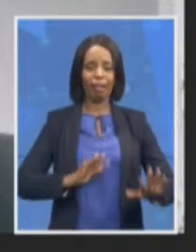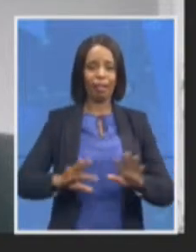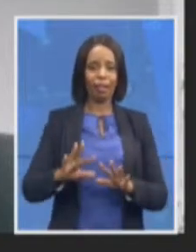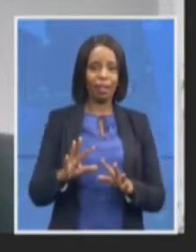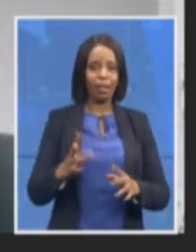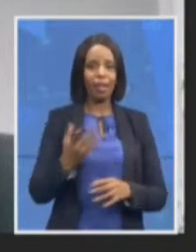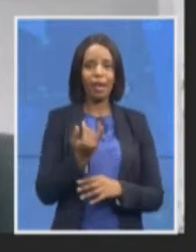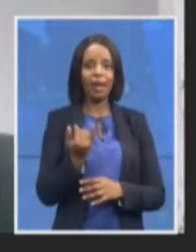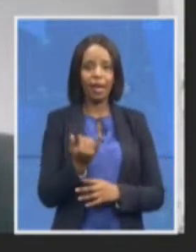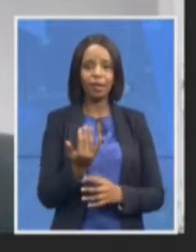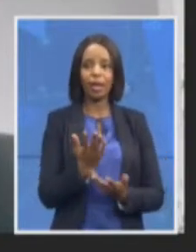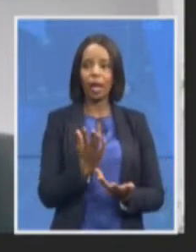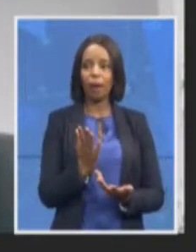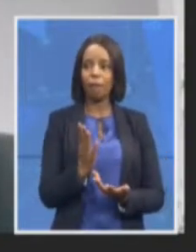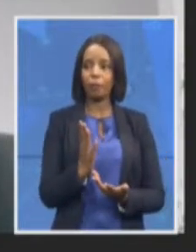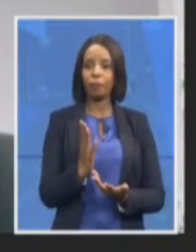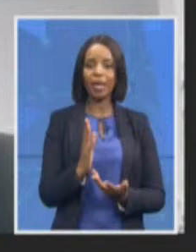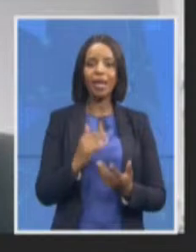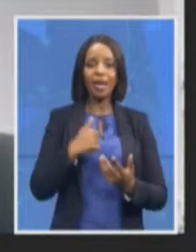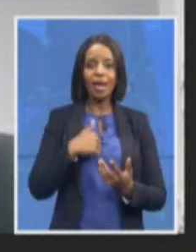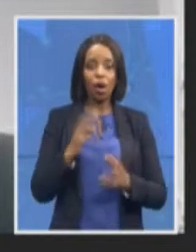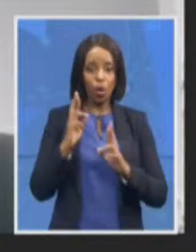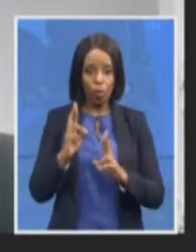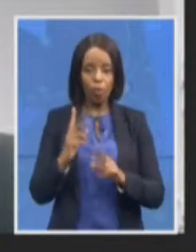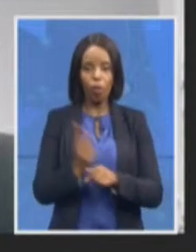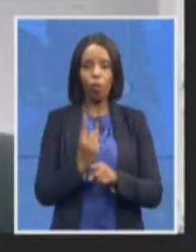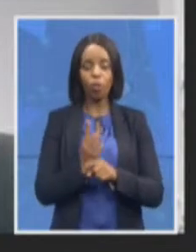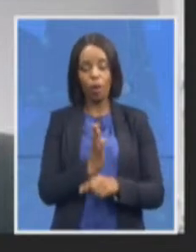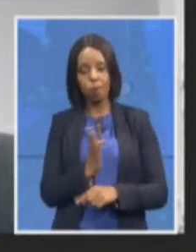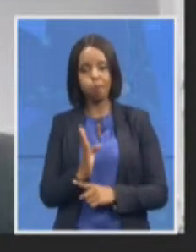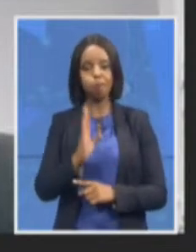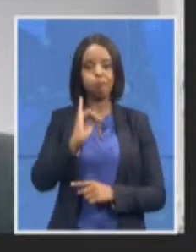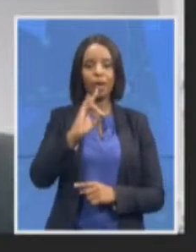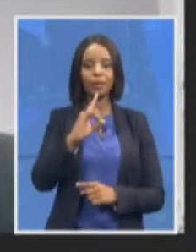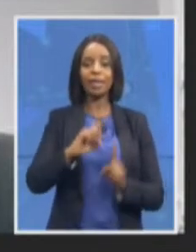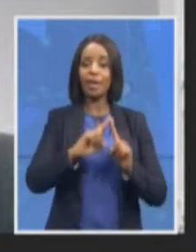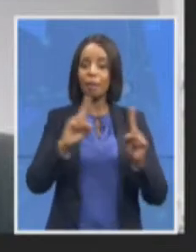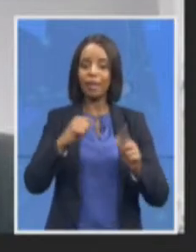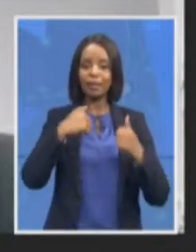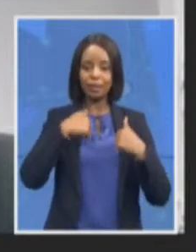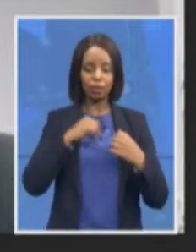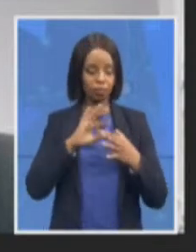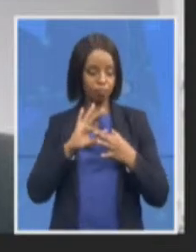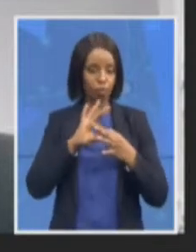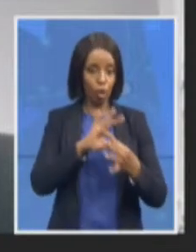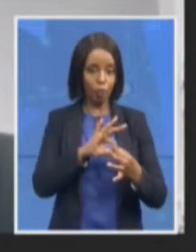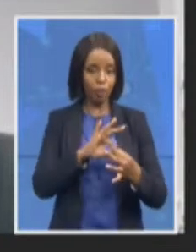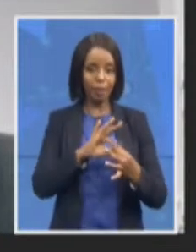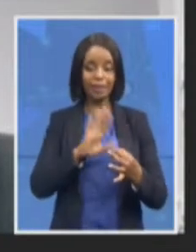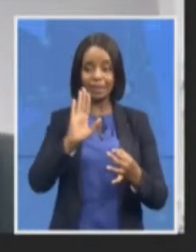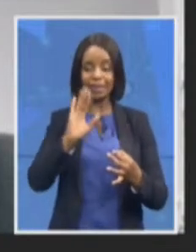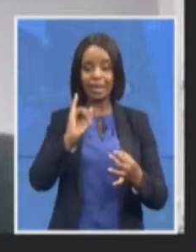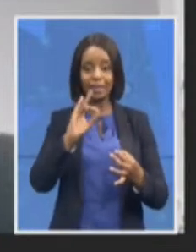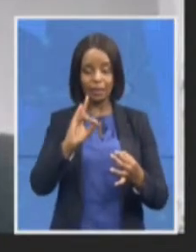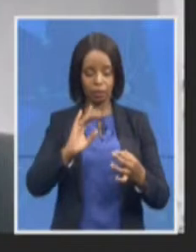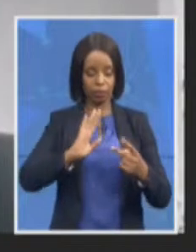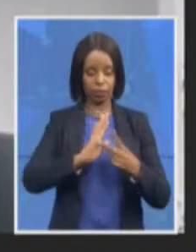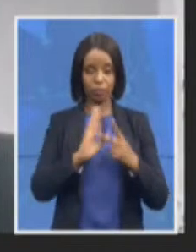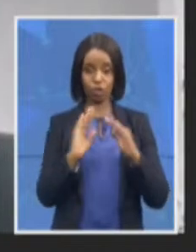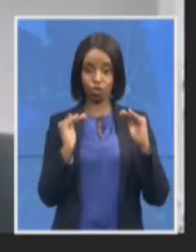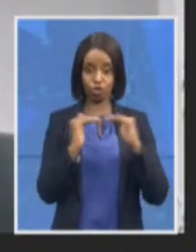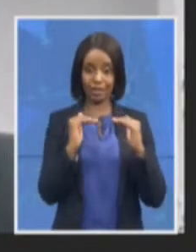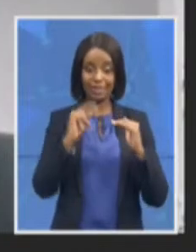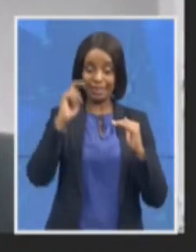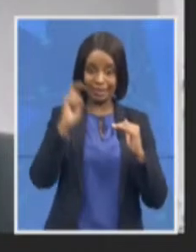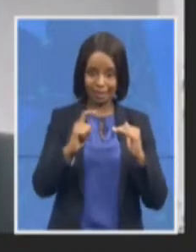that they are their commitment to the ideal of justice will make sure that they continue working and I understand that they have expressed